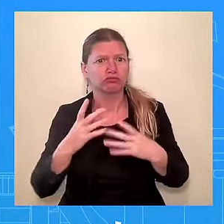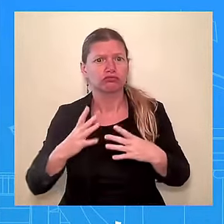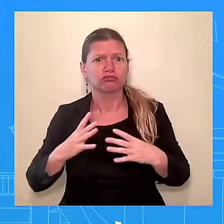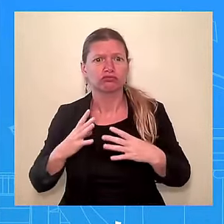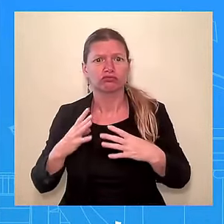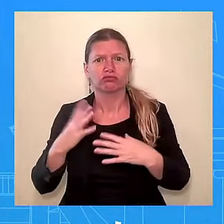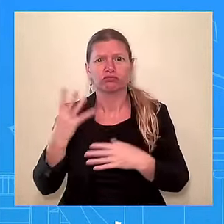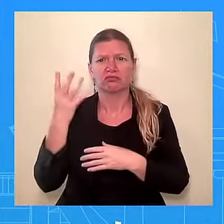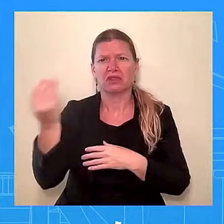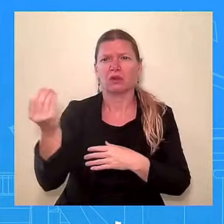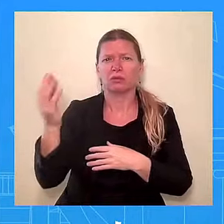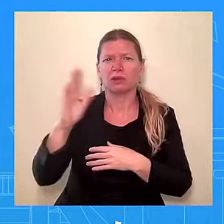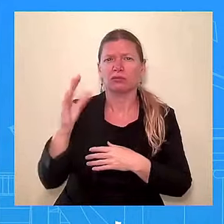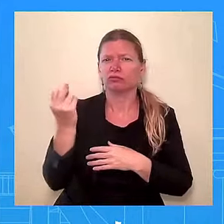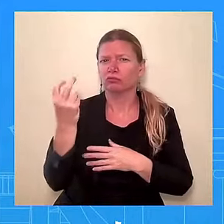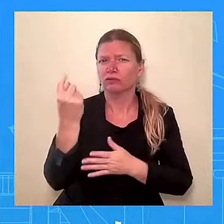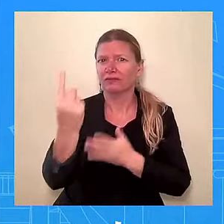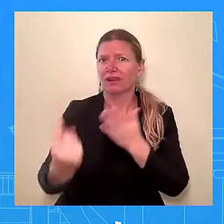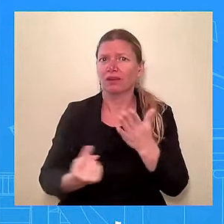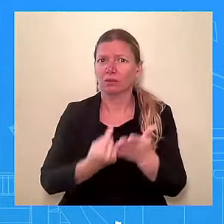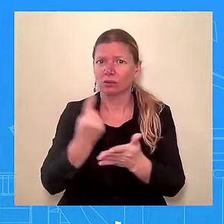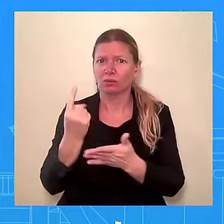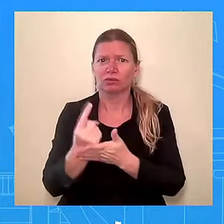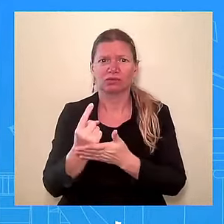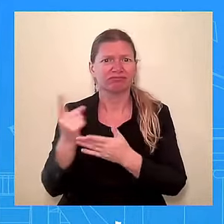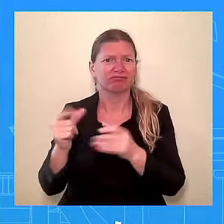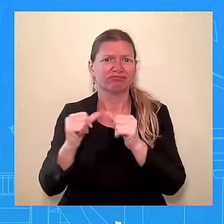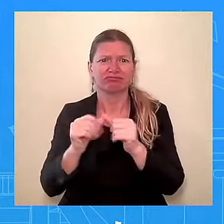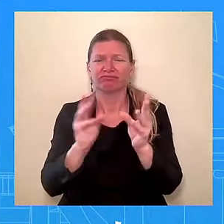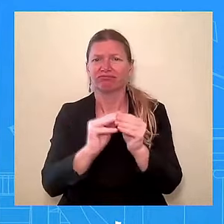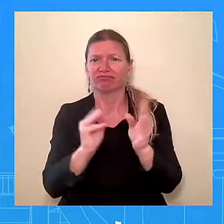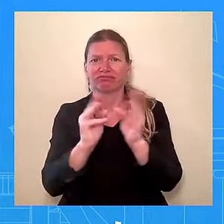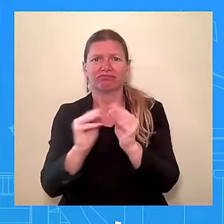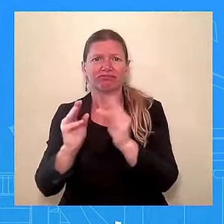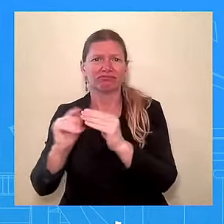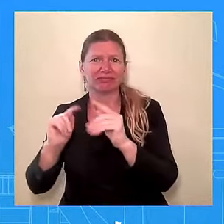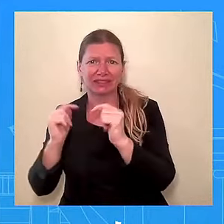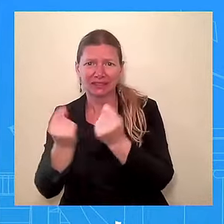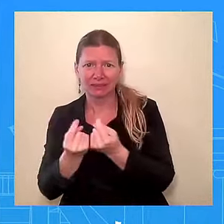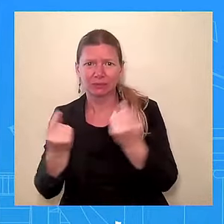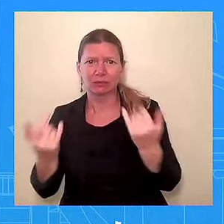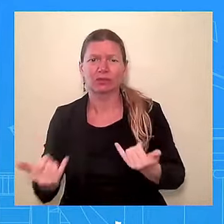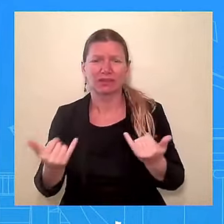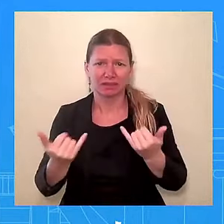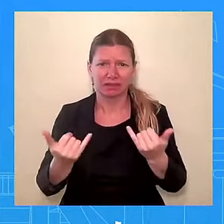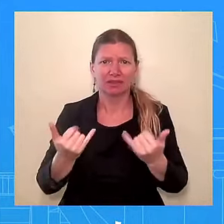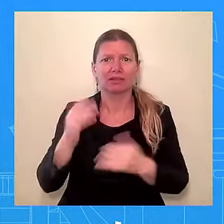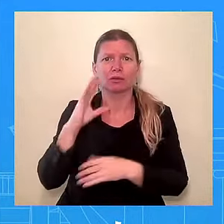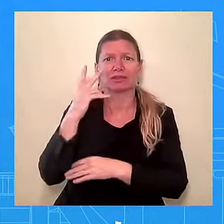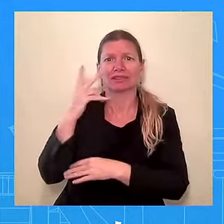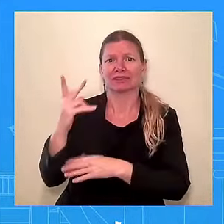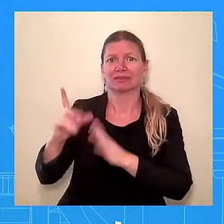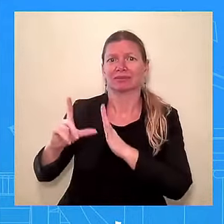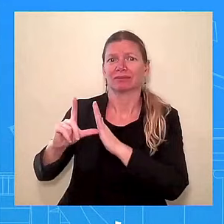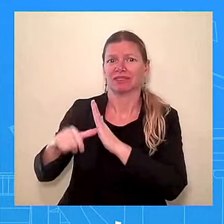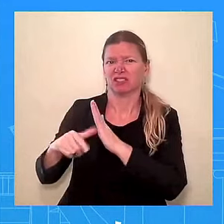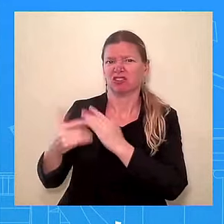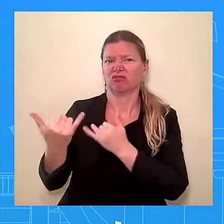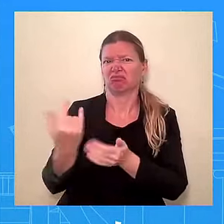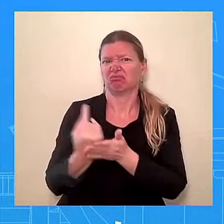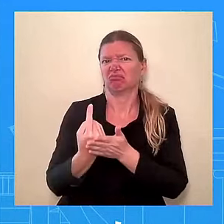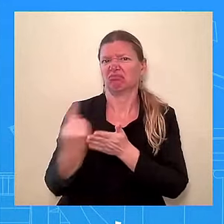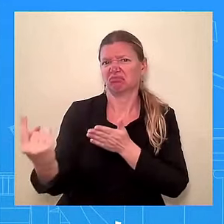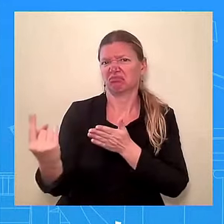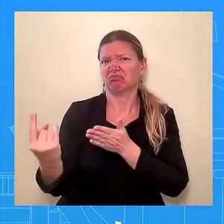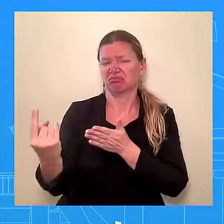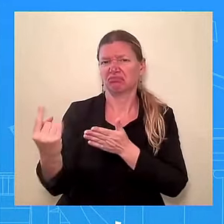meet with his team today. And as I said, you will see him later this week. You will hear from him directly later this week. And I